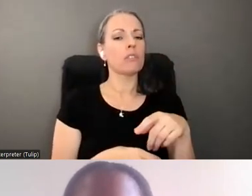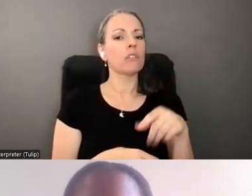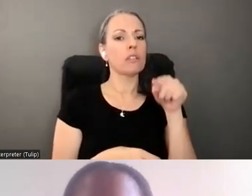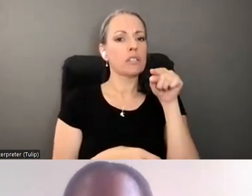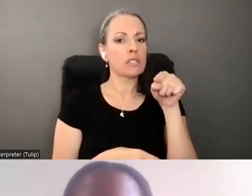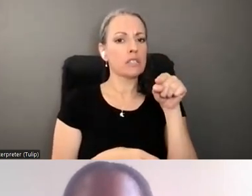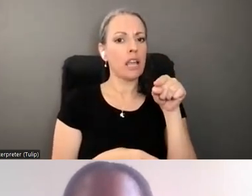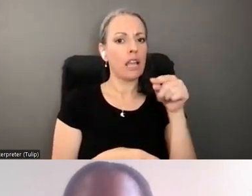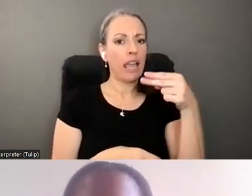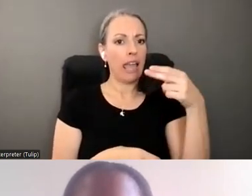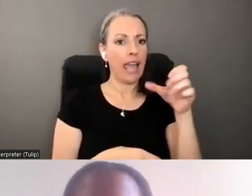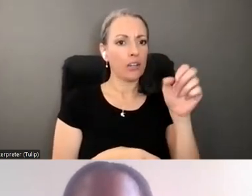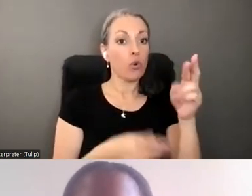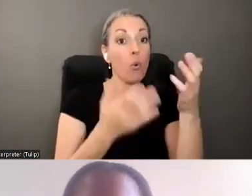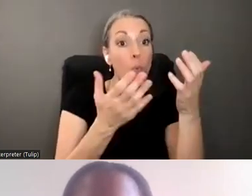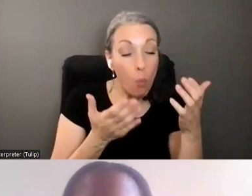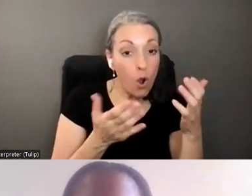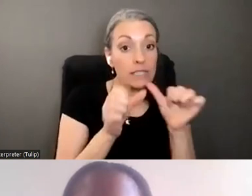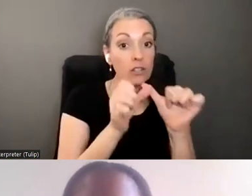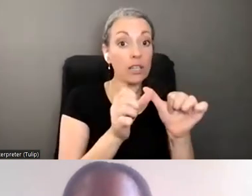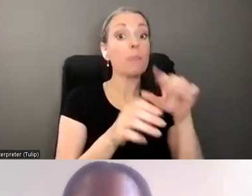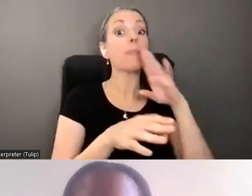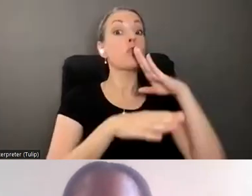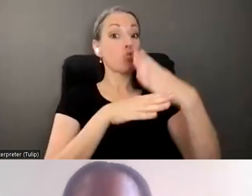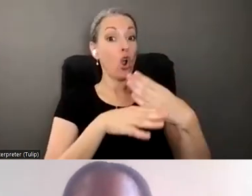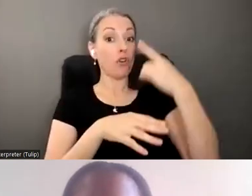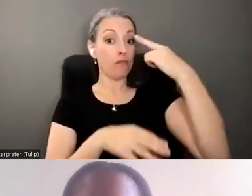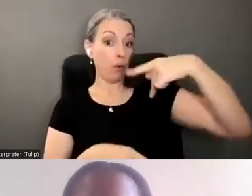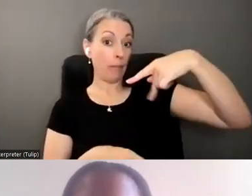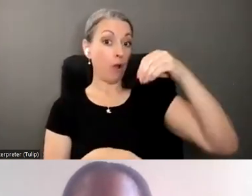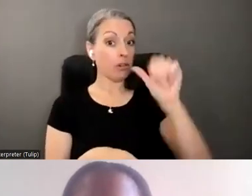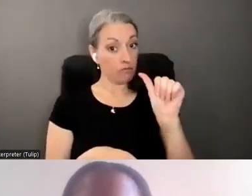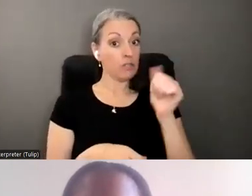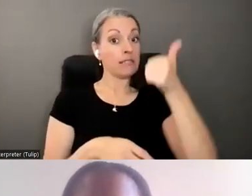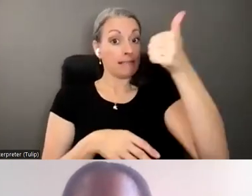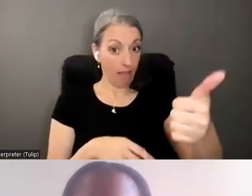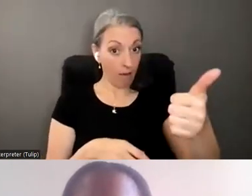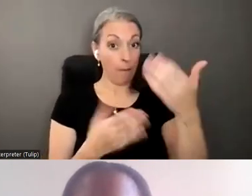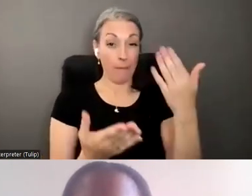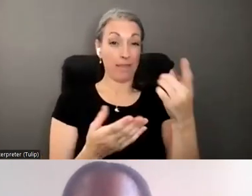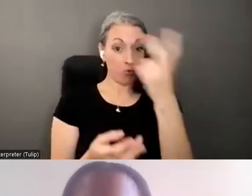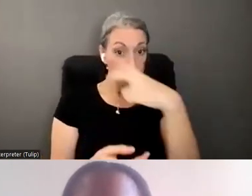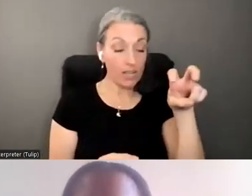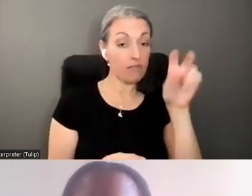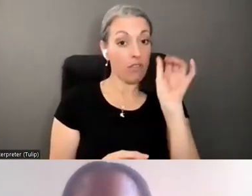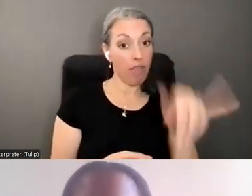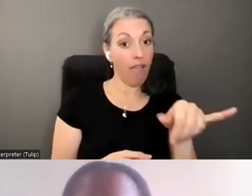Hector want to keep the power of attorney in place? It sounds like he may want to transfer that.